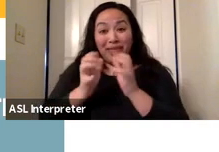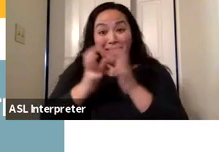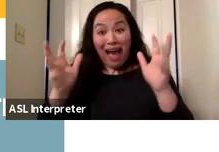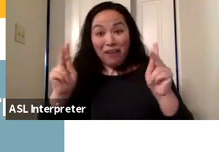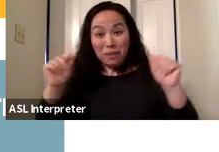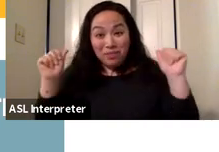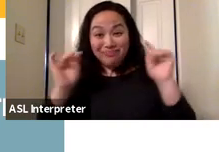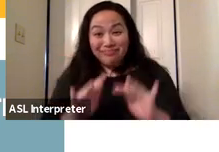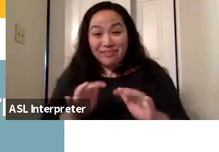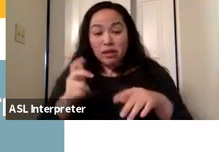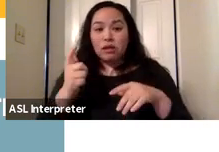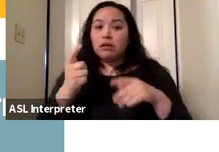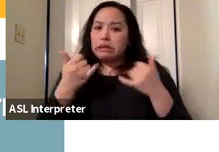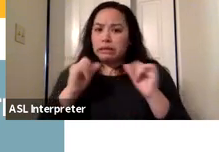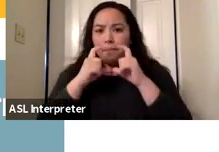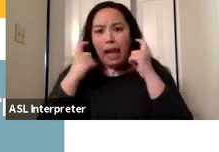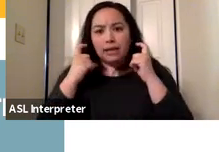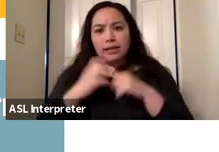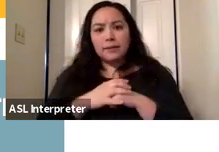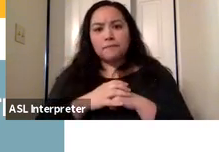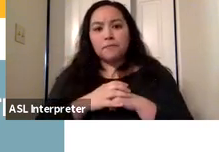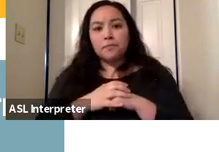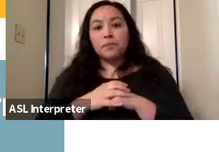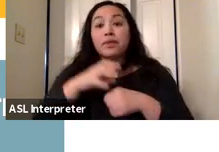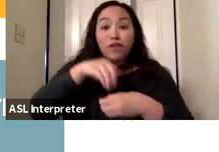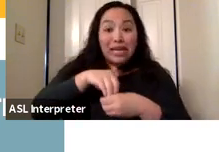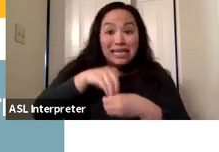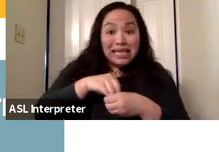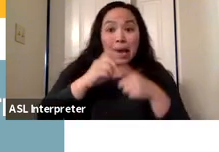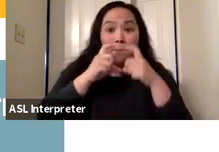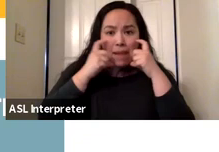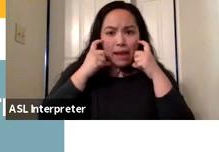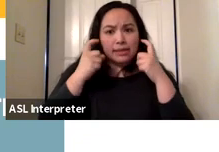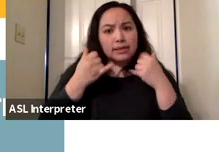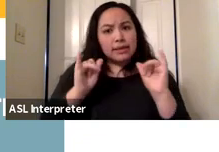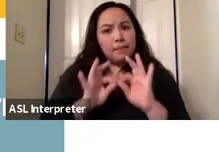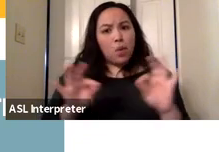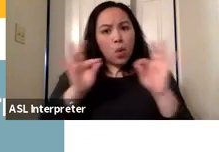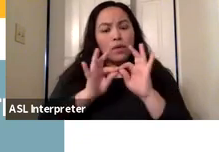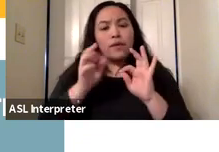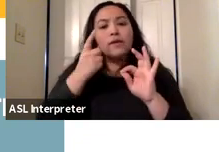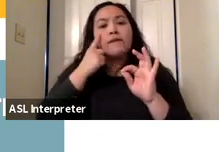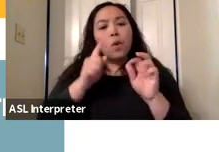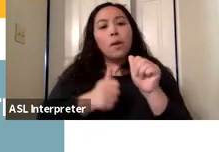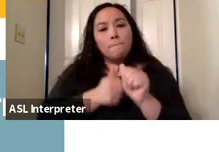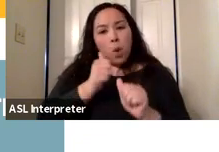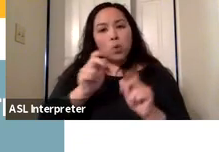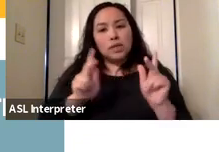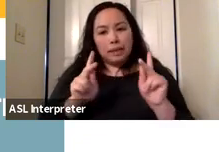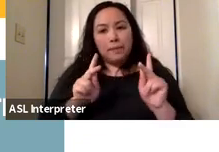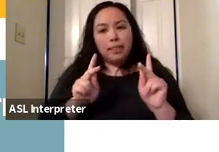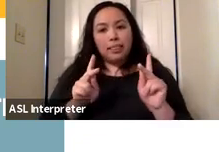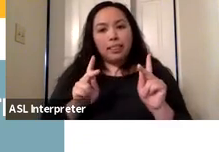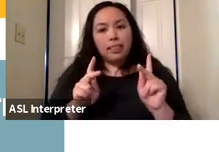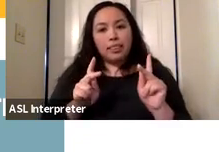of risk of COVID and we want to keep each other safe indoor settings mask and it continue to be important for most people anytime it's